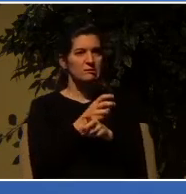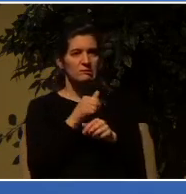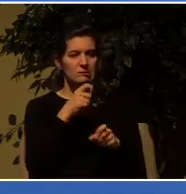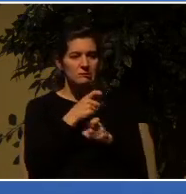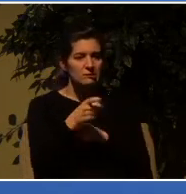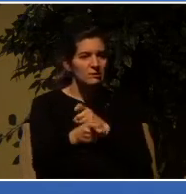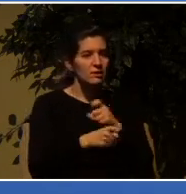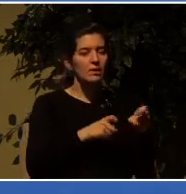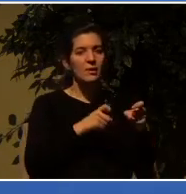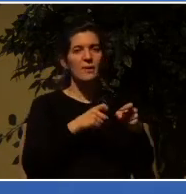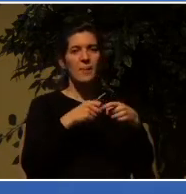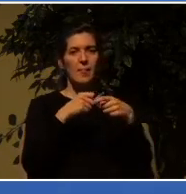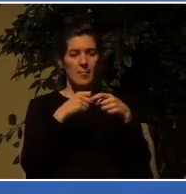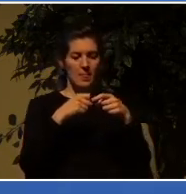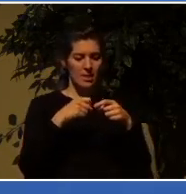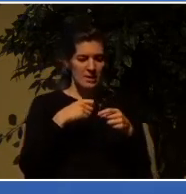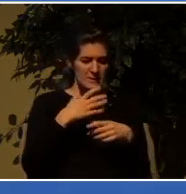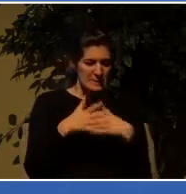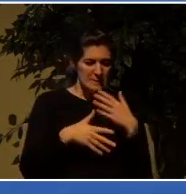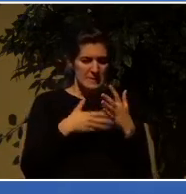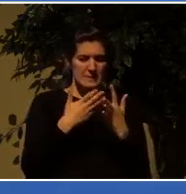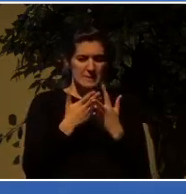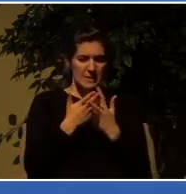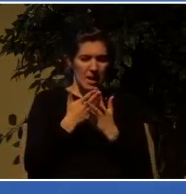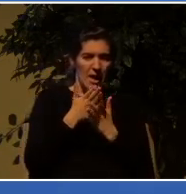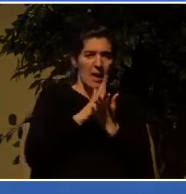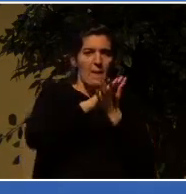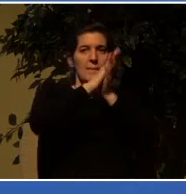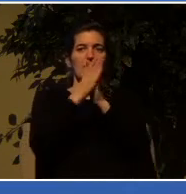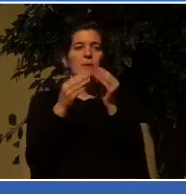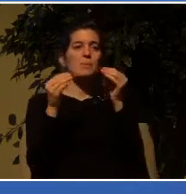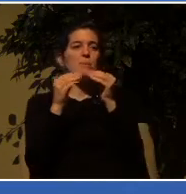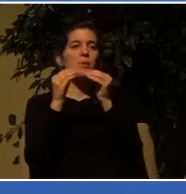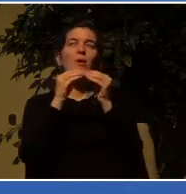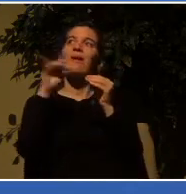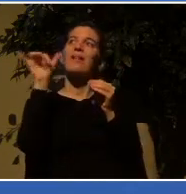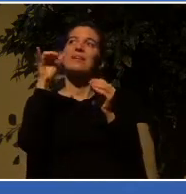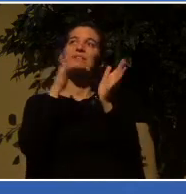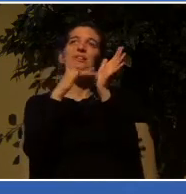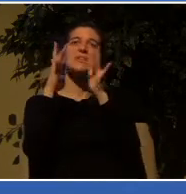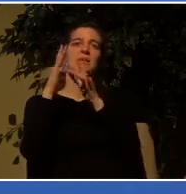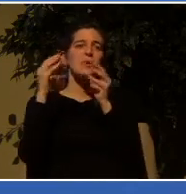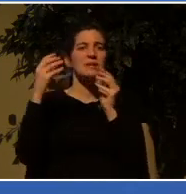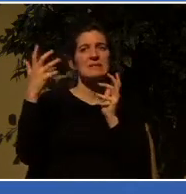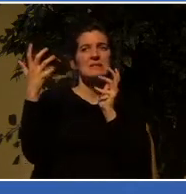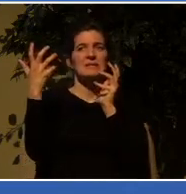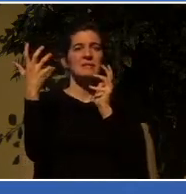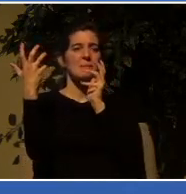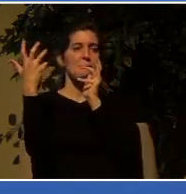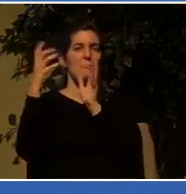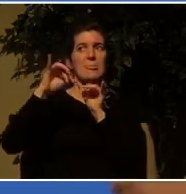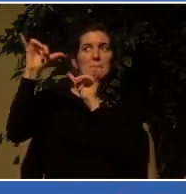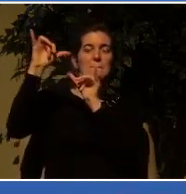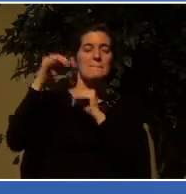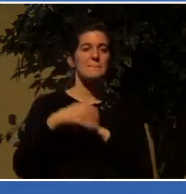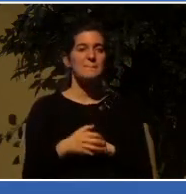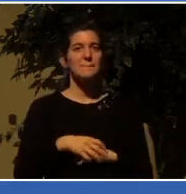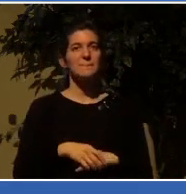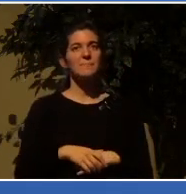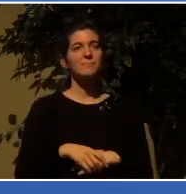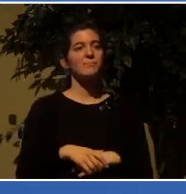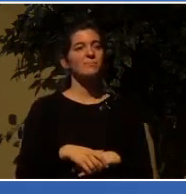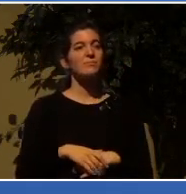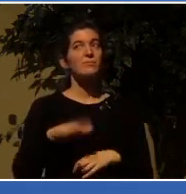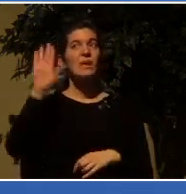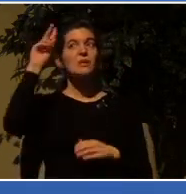words, to make us more like Jesus. His intention is to spend